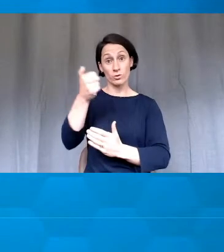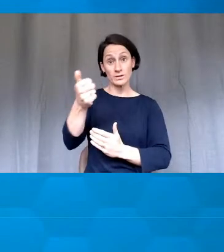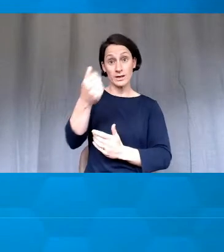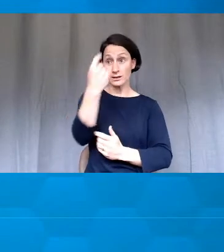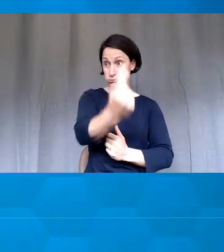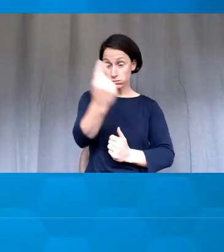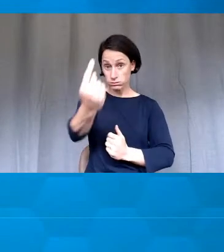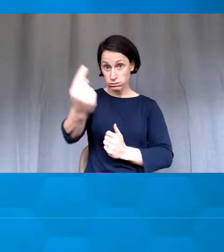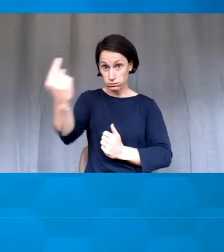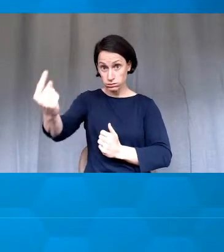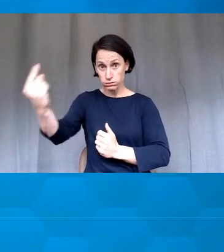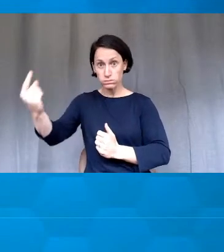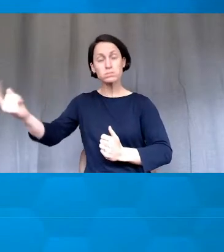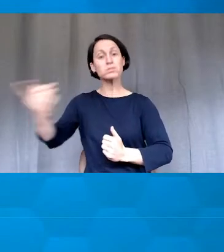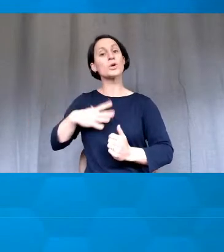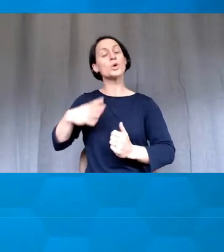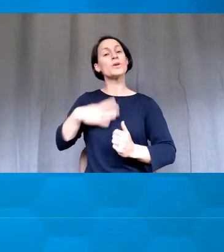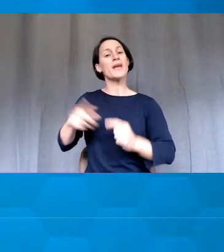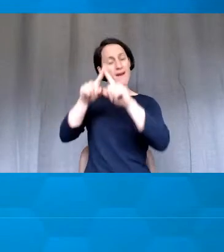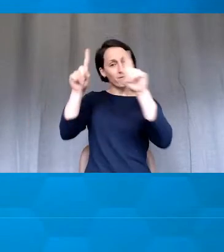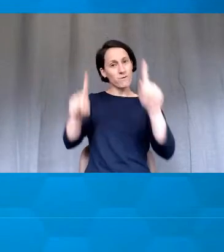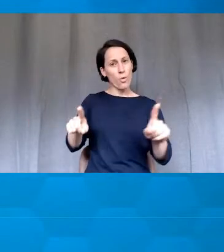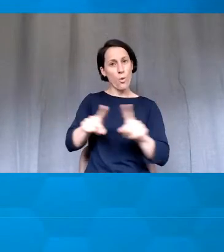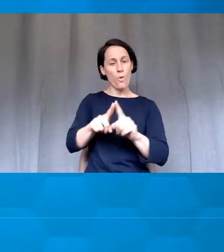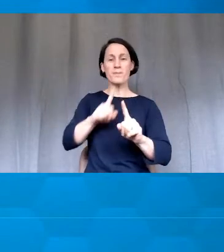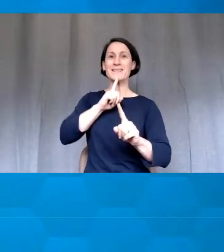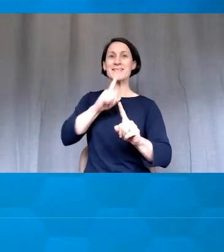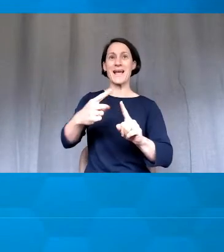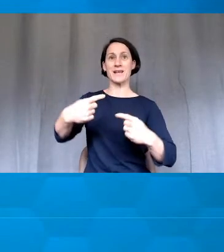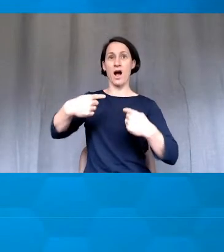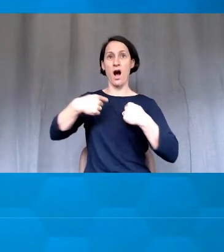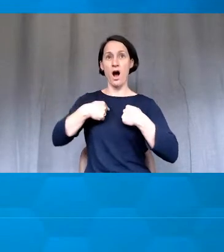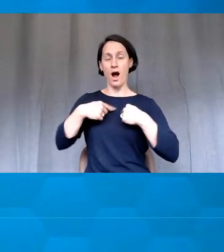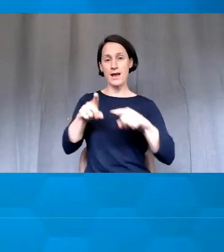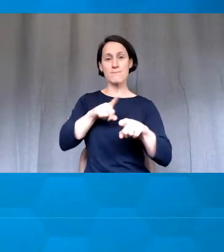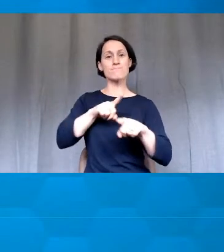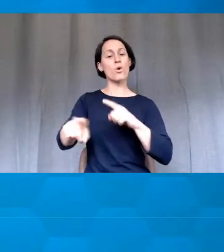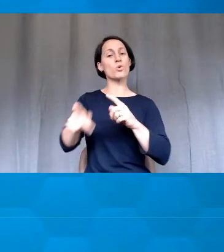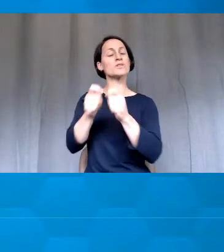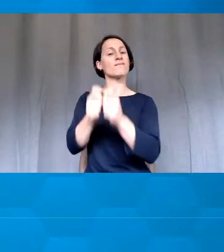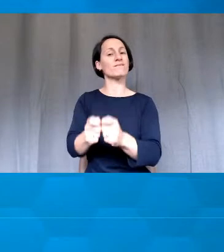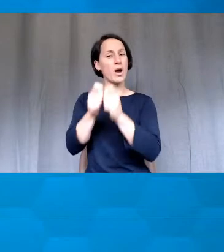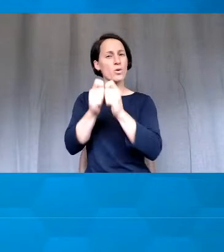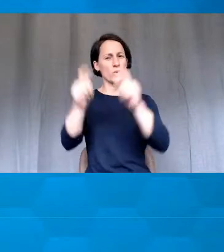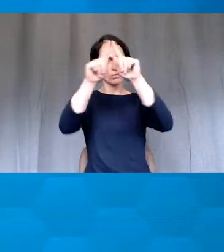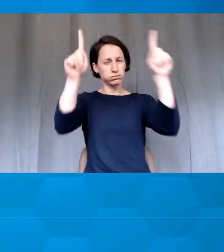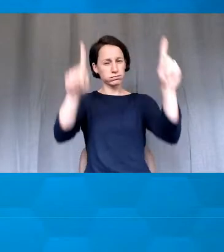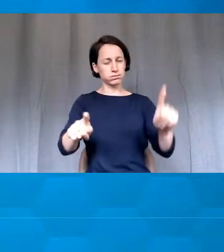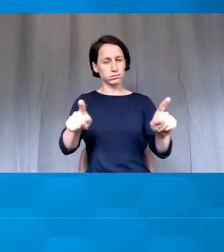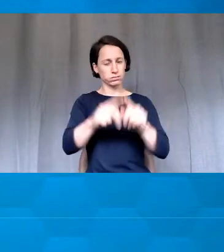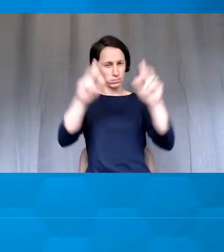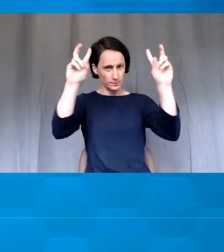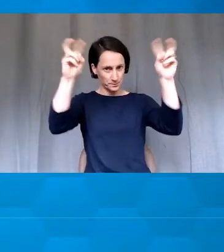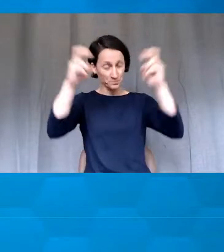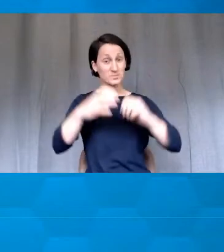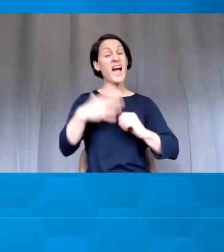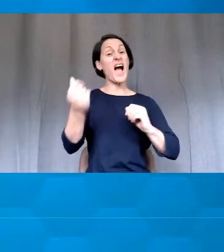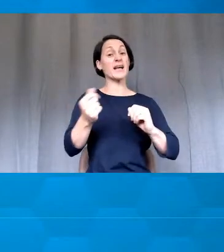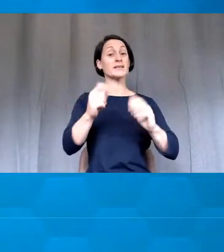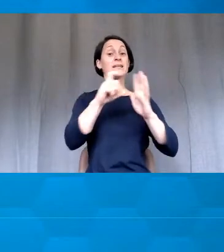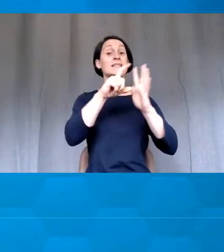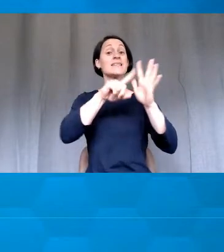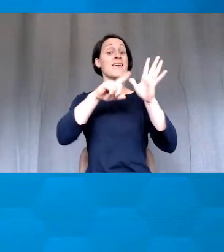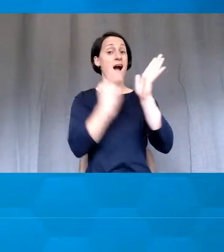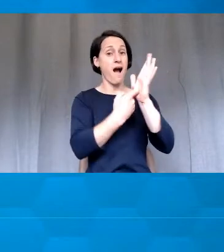valued form. That form looks like this. So students can write, dear, and then the name of the person they're giving